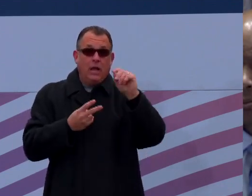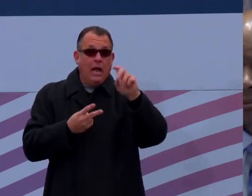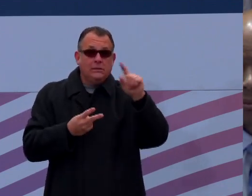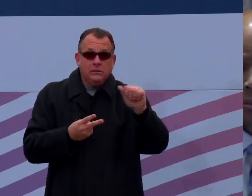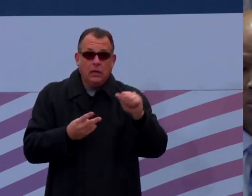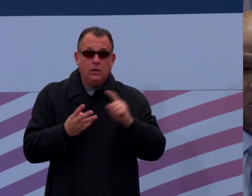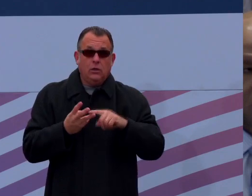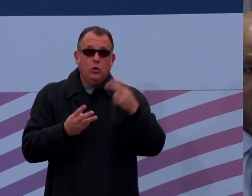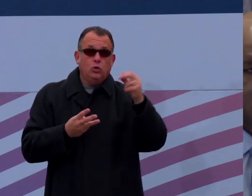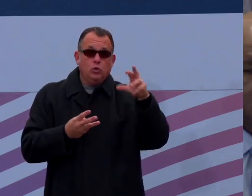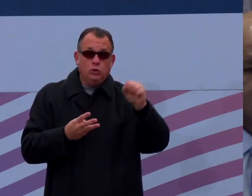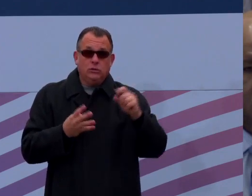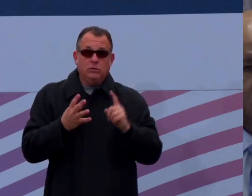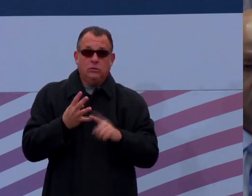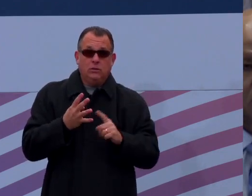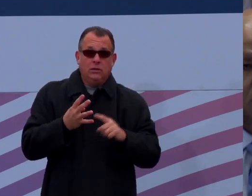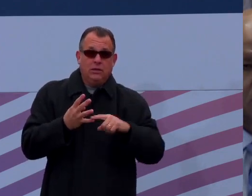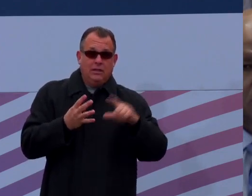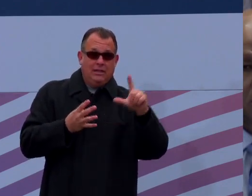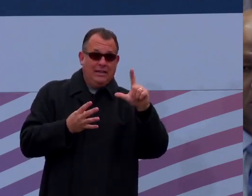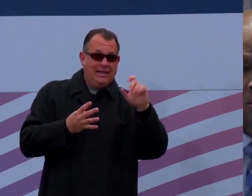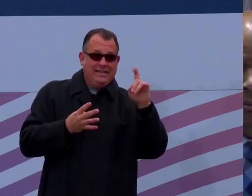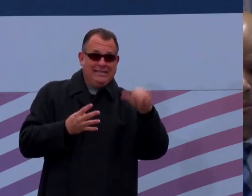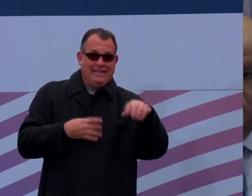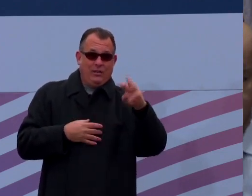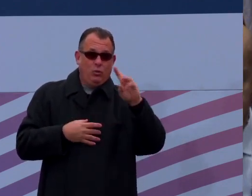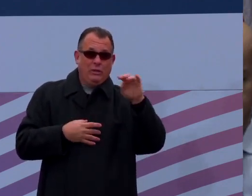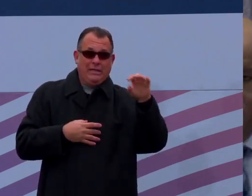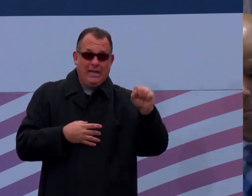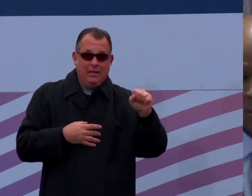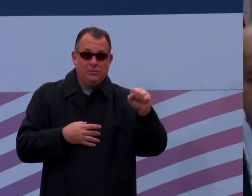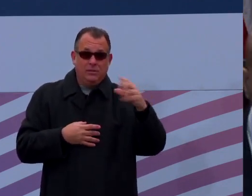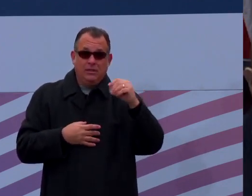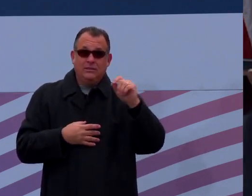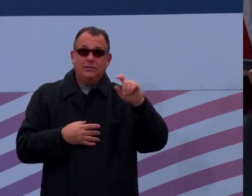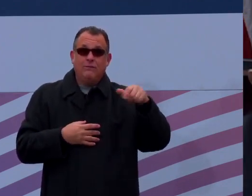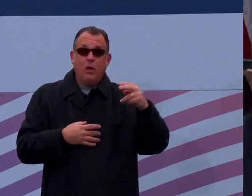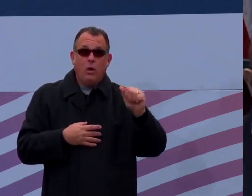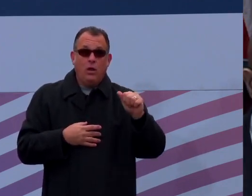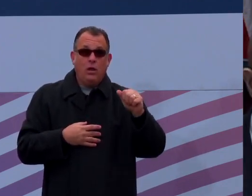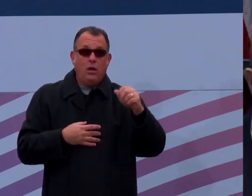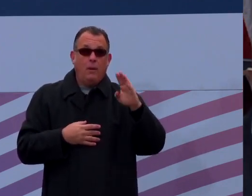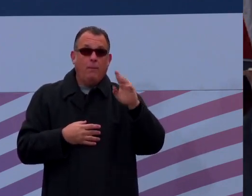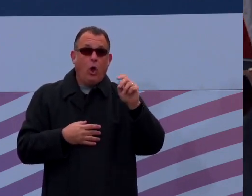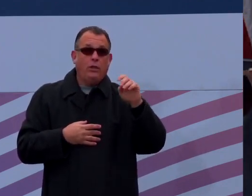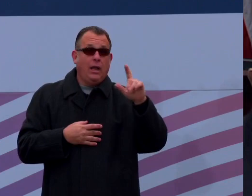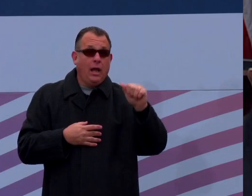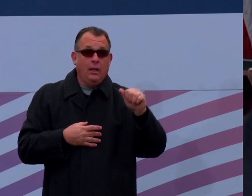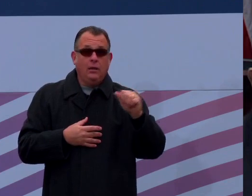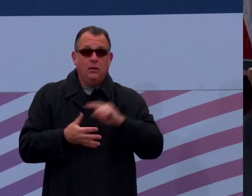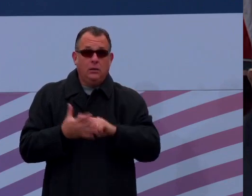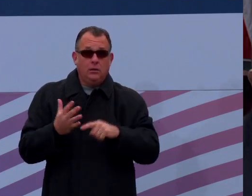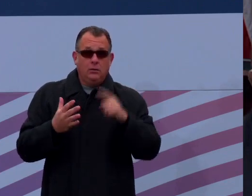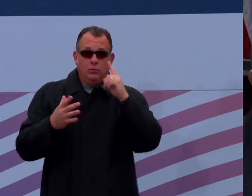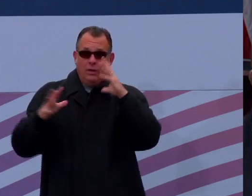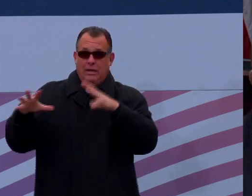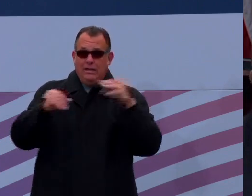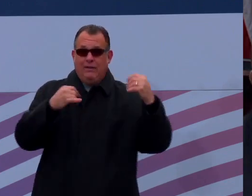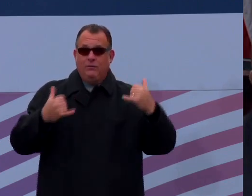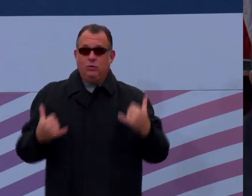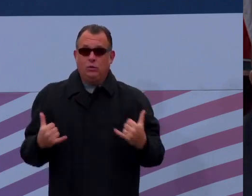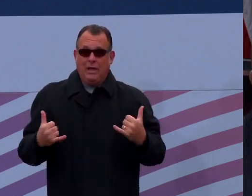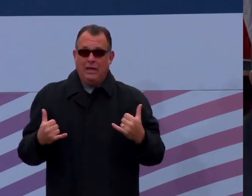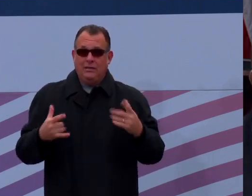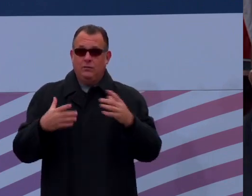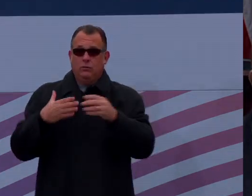Senator Lindsey Williams, Senator Saval, and Senator Bartolotta. The committee will leave immediately and proceed to the office of the Lieutenant Governor. The